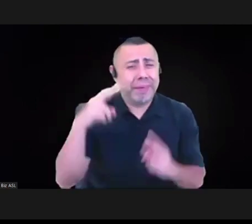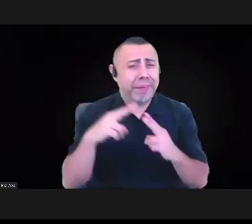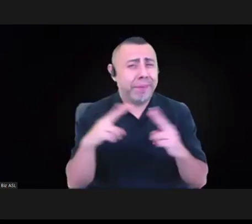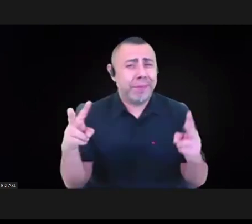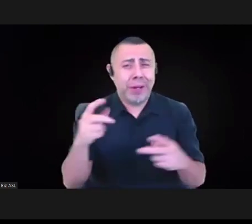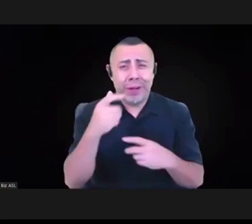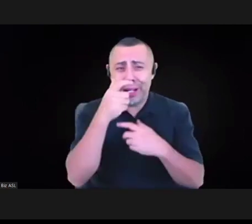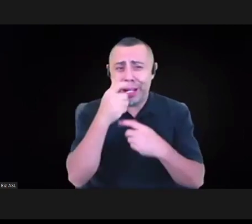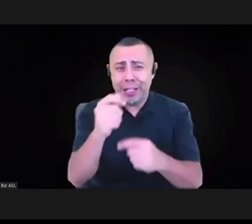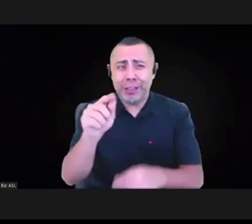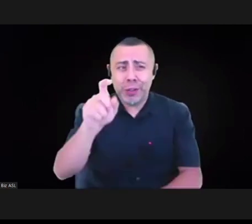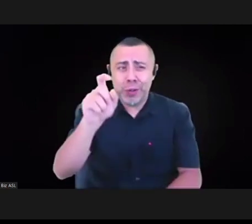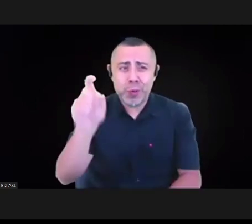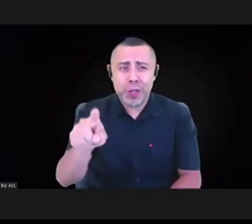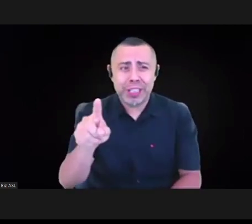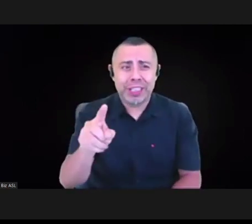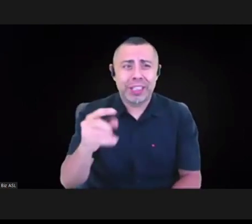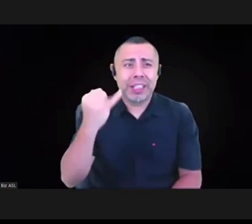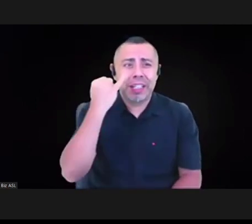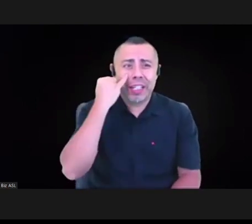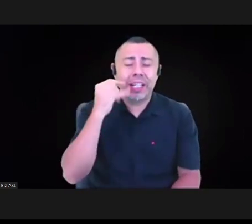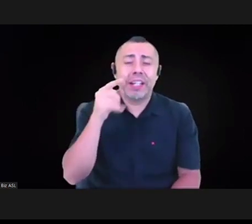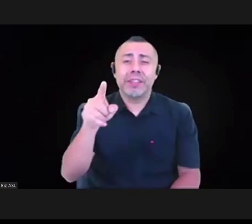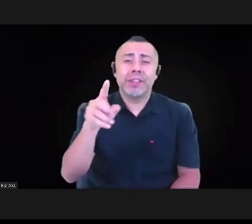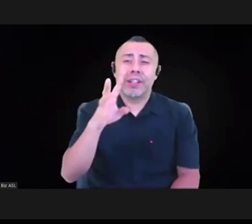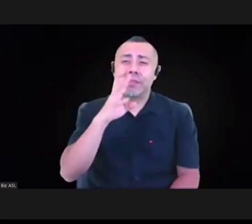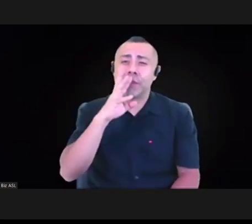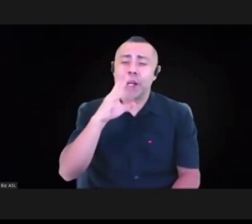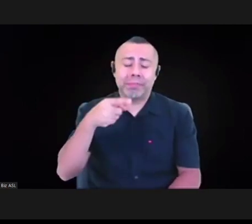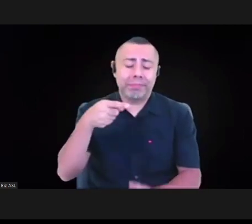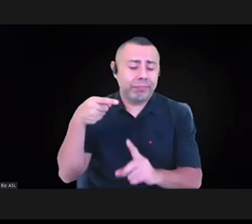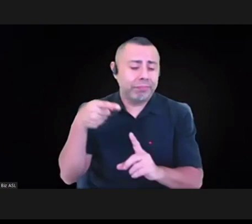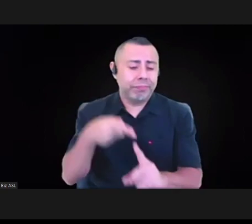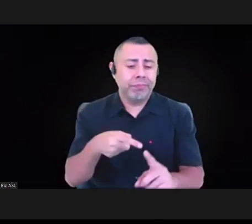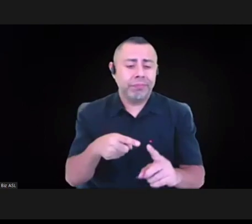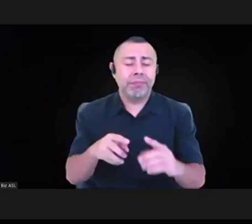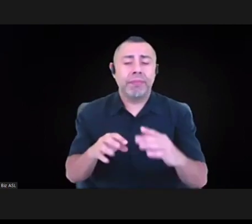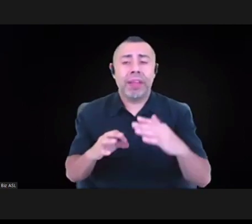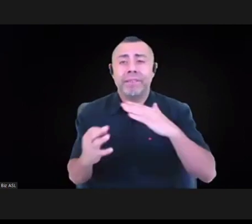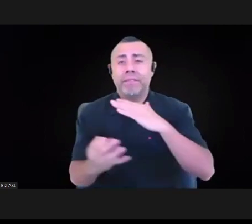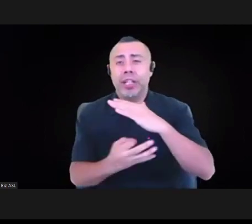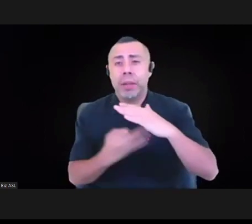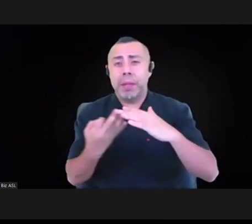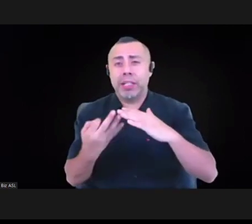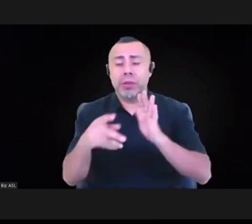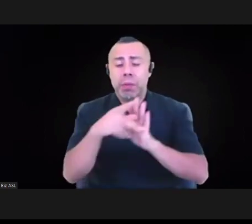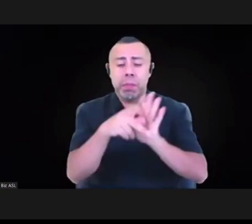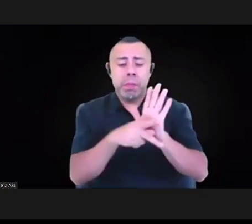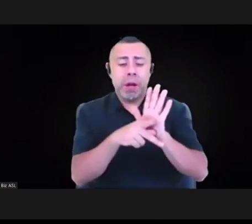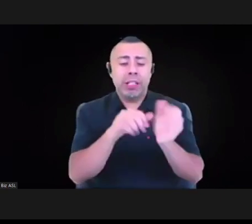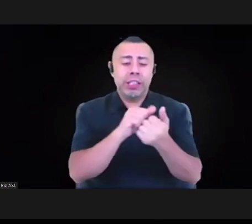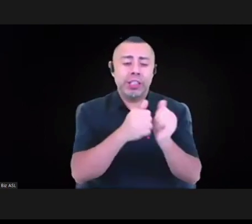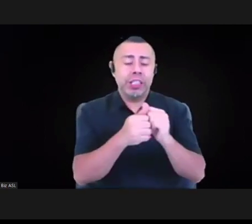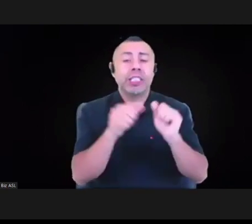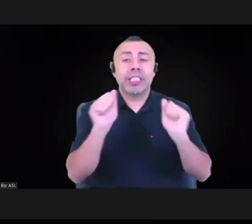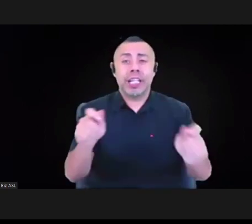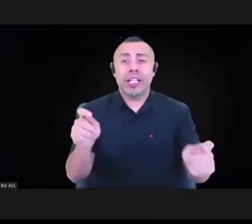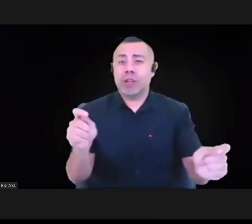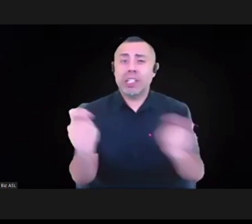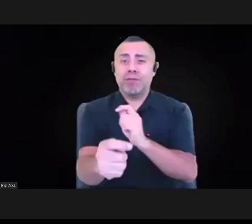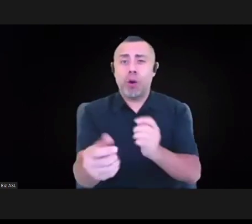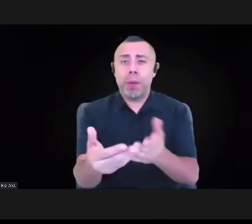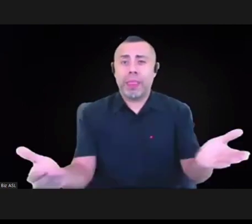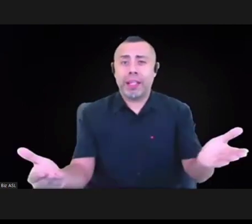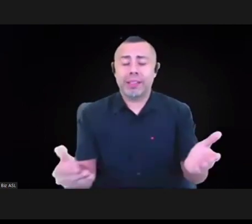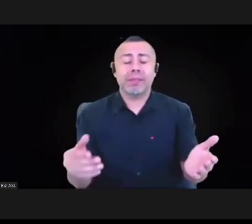I, I mean, if we're talking about, um, pop, fundamental policy change that could be transformational, you know, healthcare as